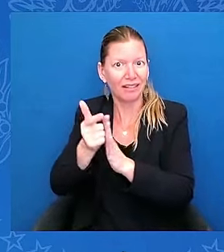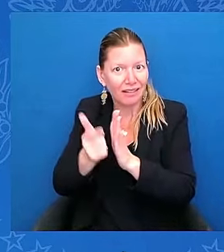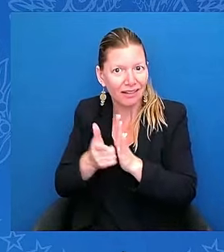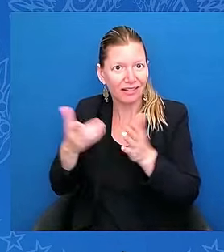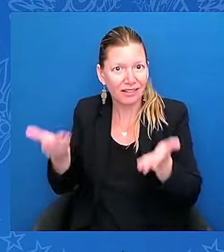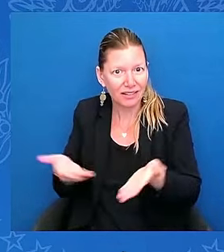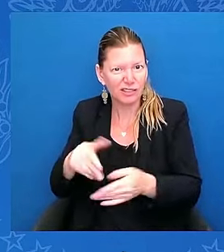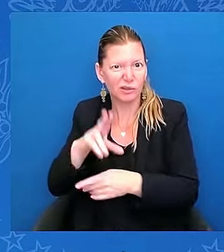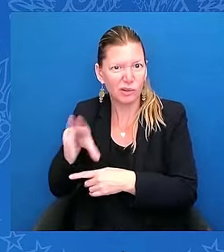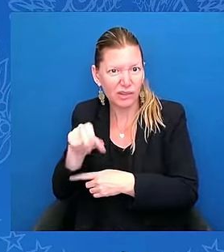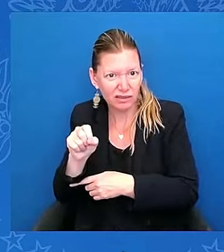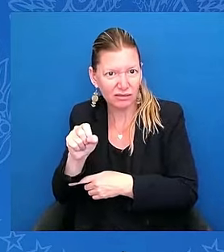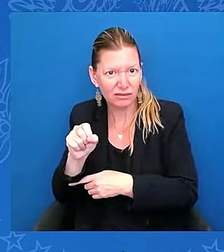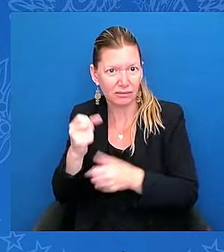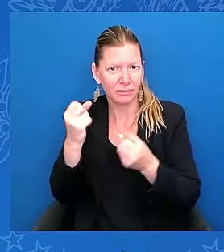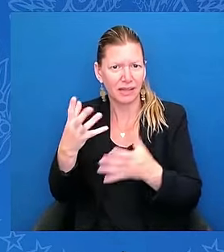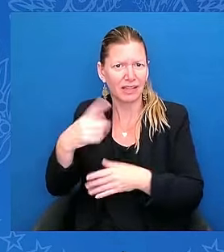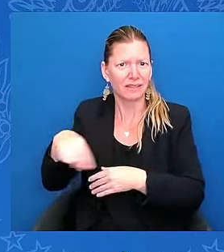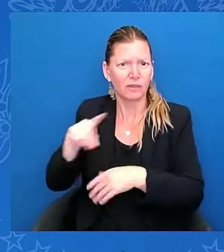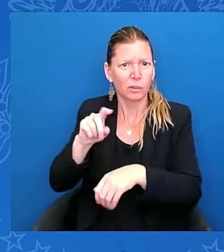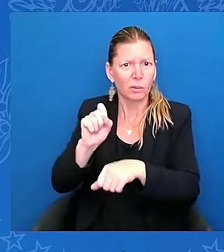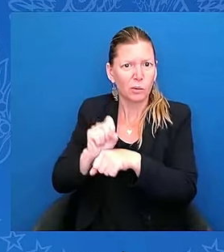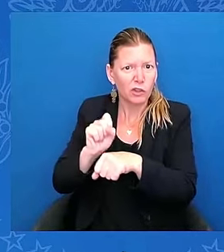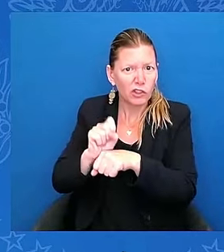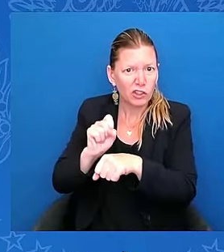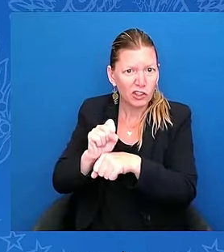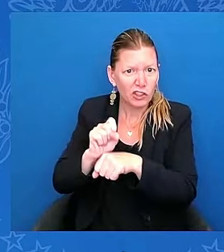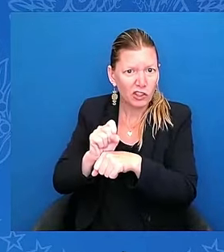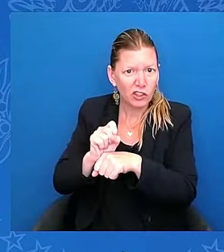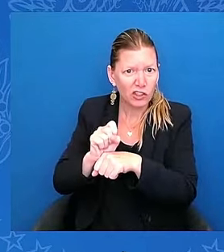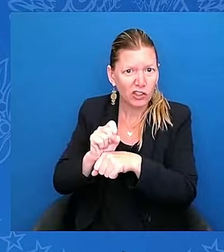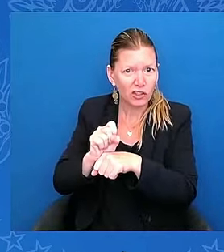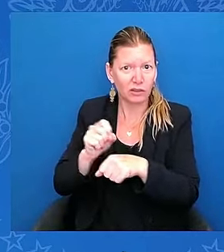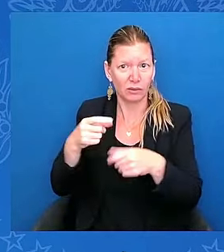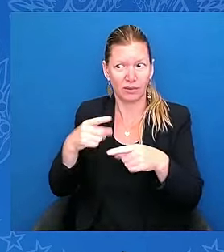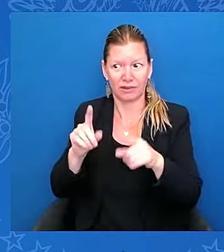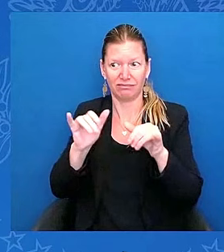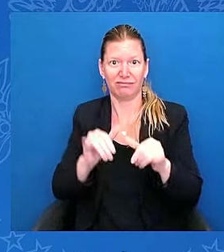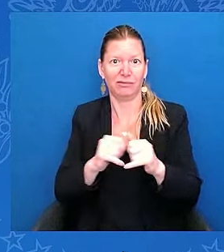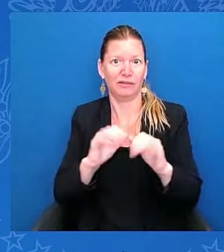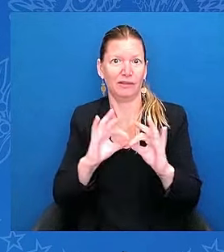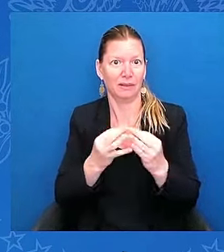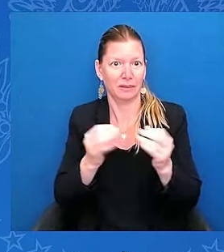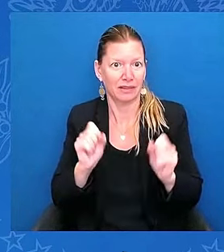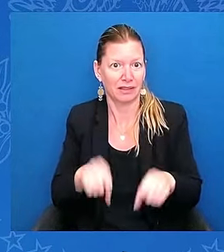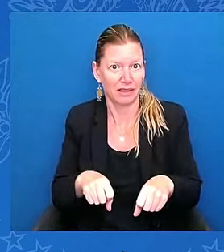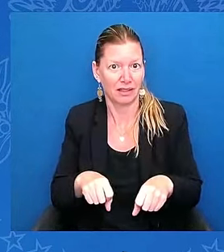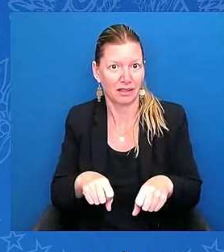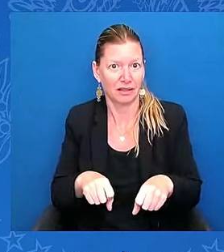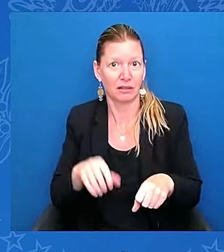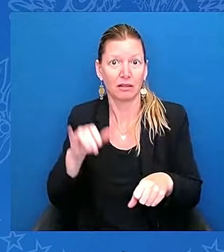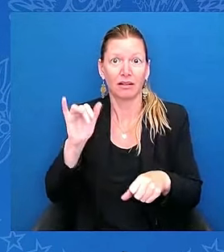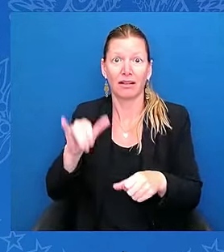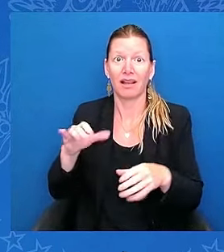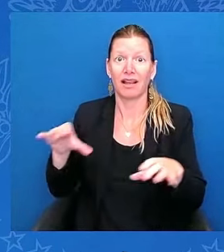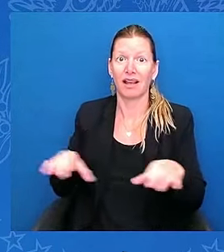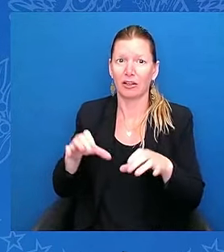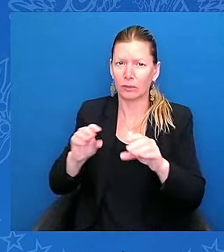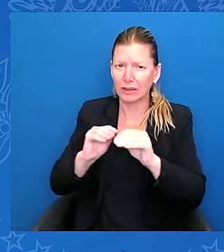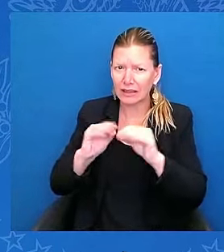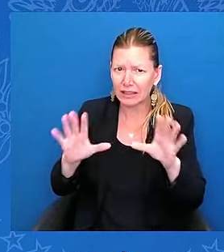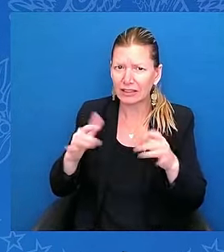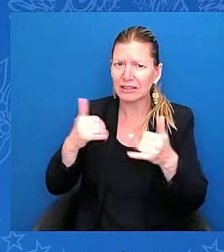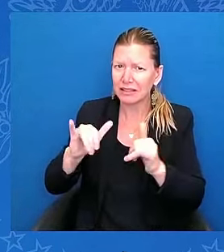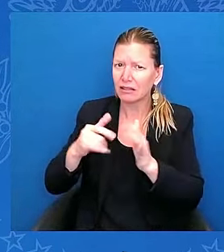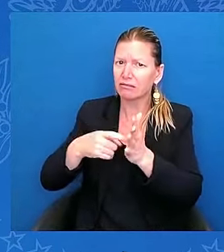this action still requires undocumented spouses to file all required legal paperwork to remain in the United States. It requires, then, to pass criminal